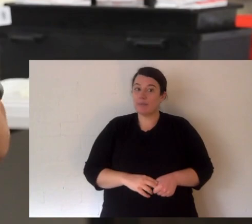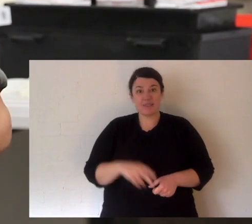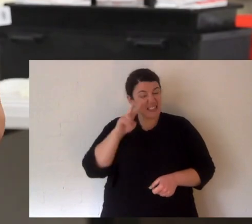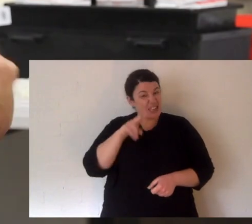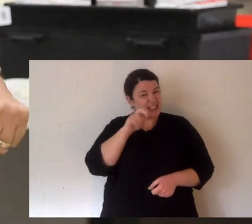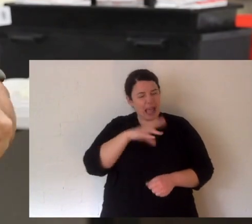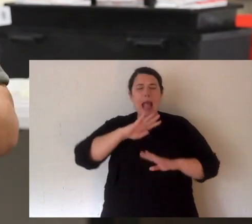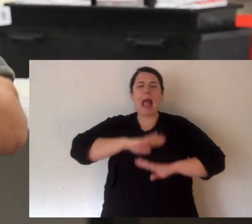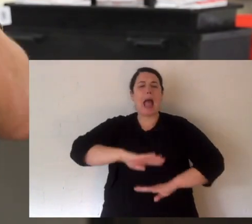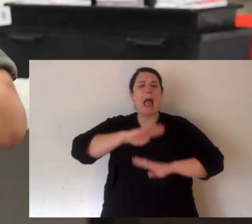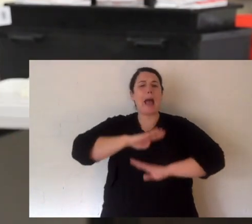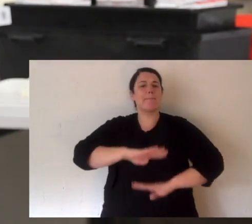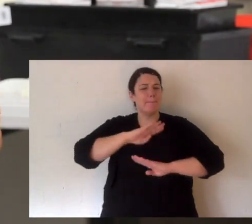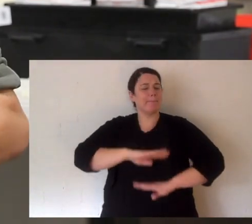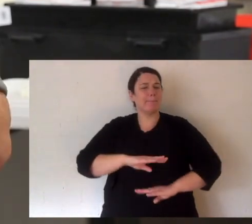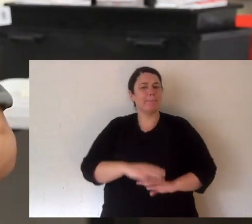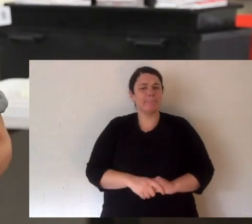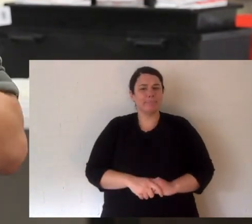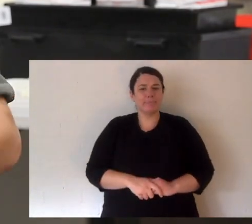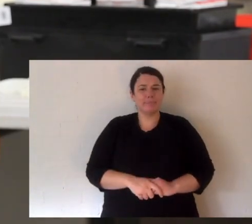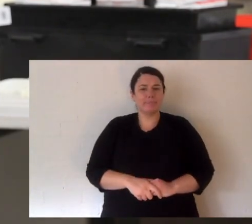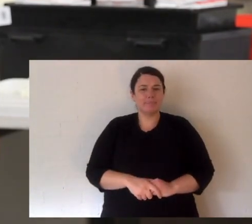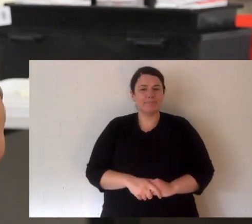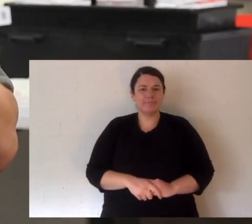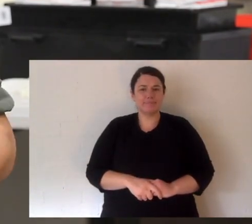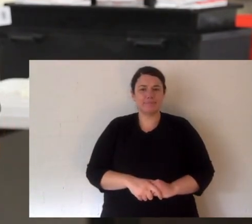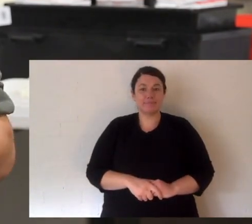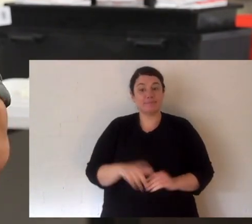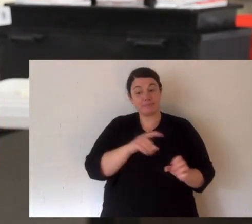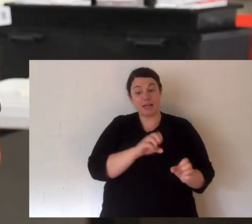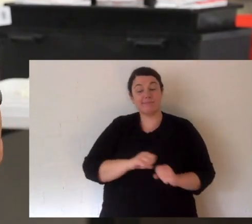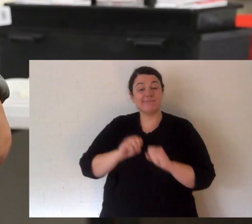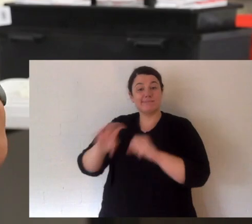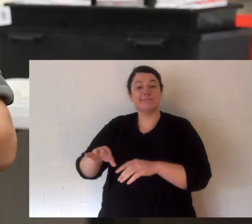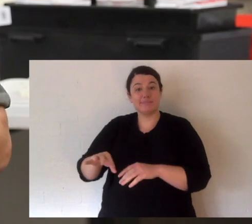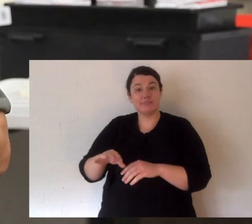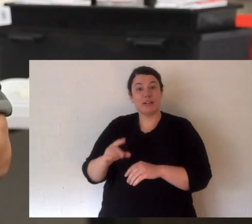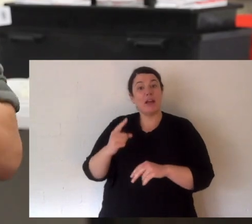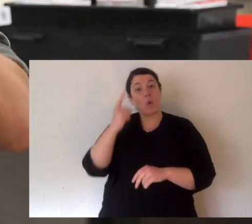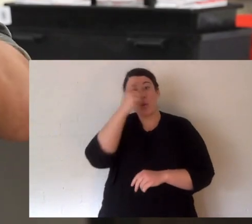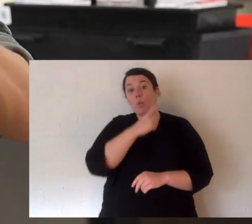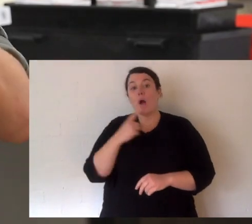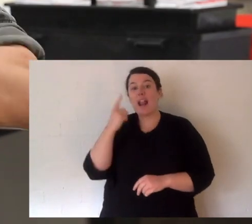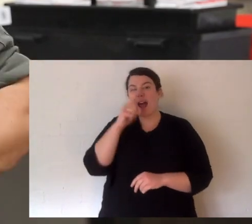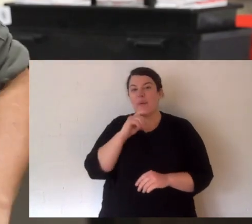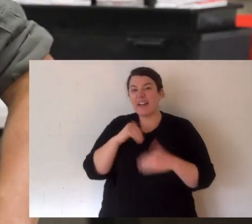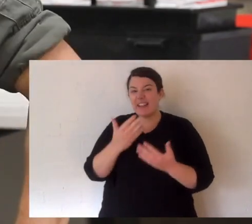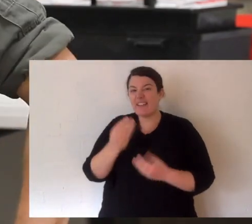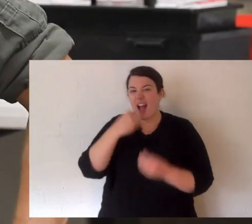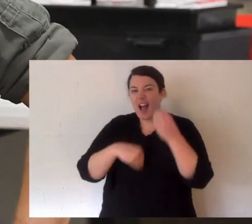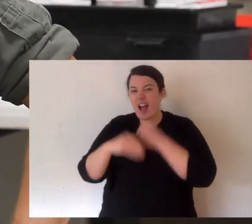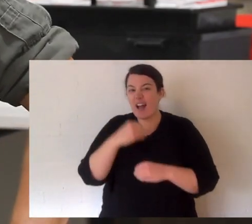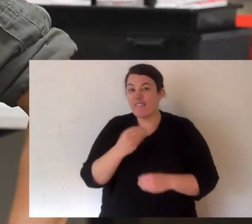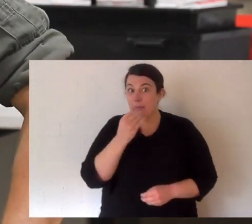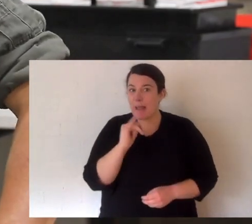snake that I milk today will go towards saving someone's life. That's a good thing and it makes me feel good. There's two bits of homework